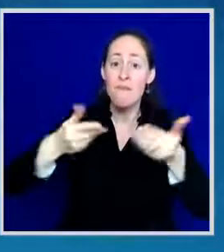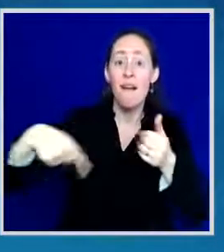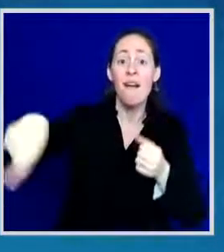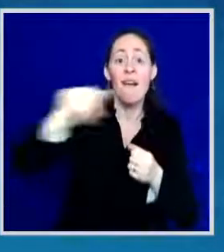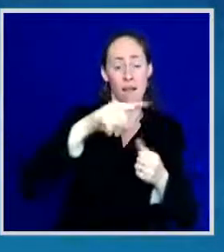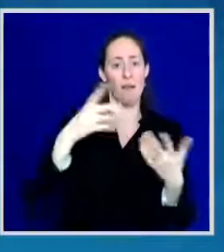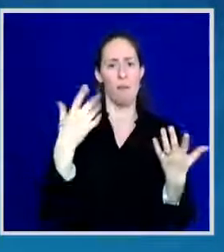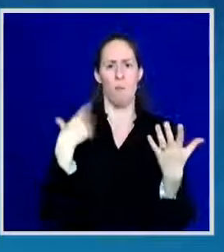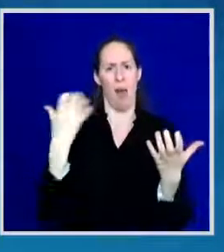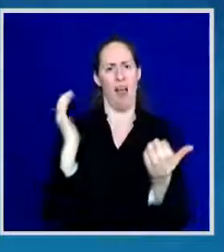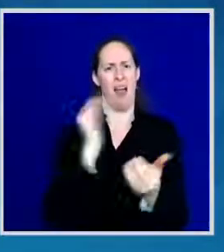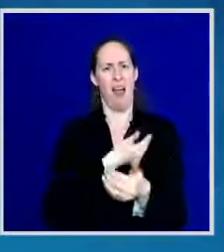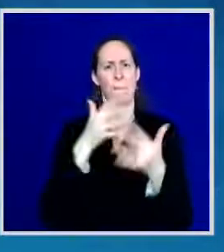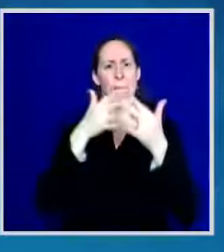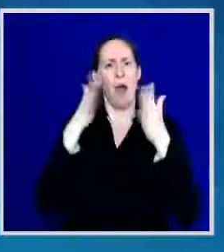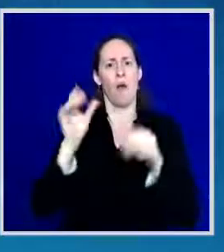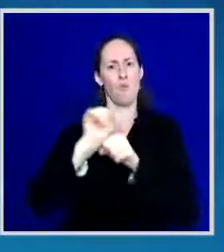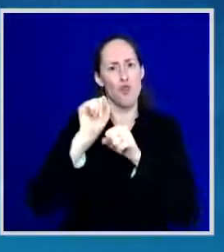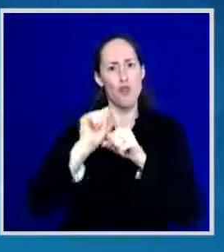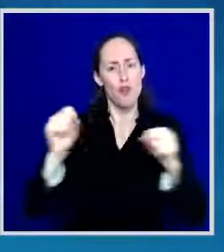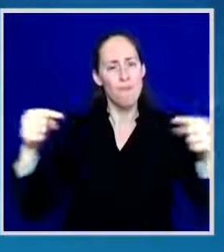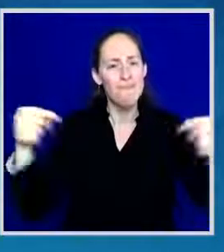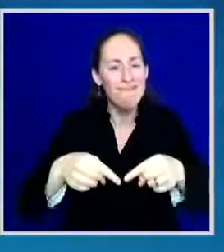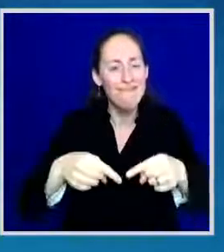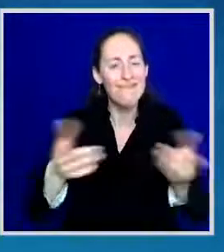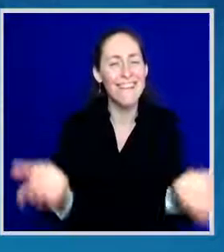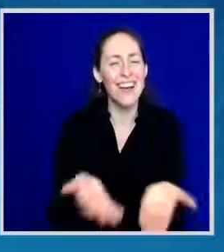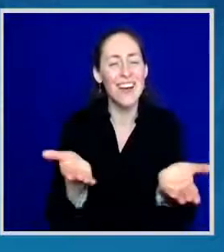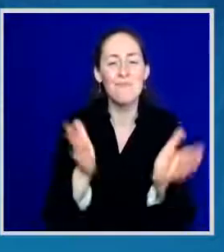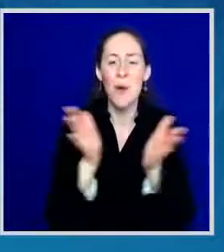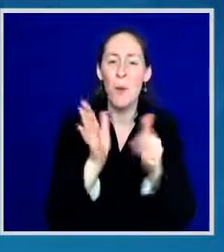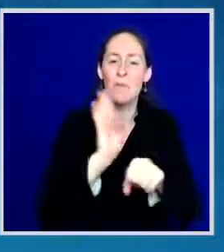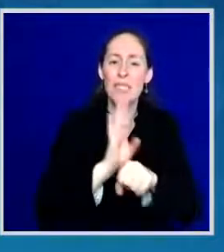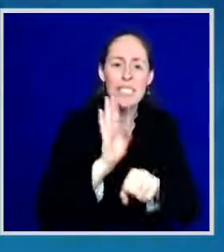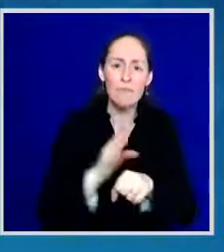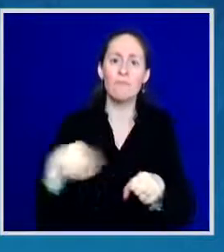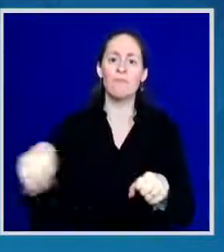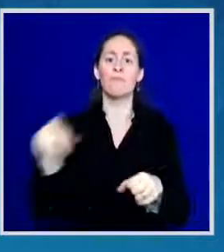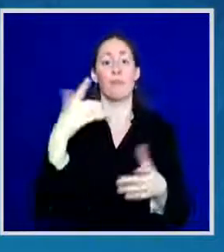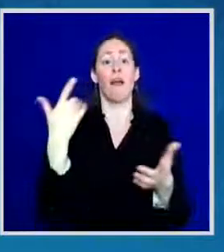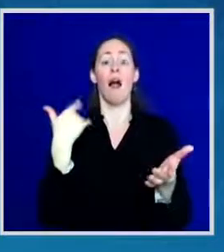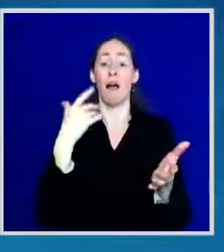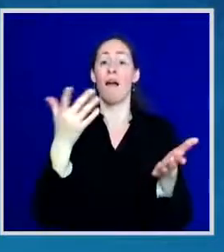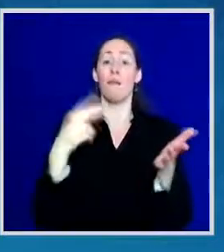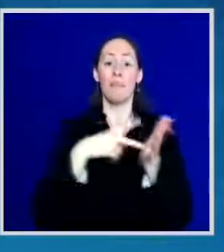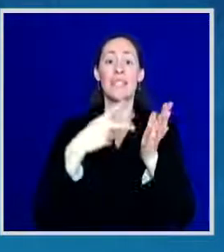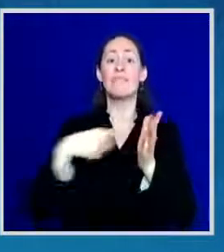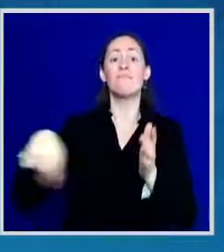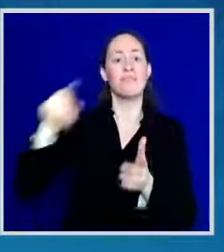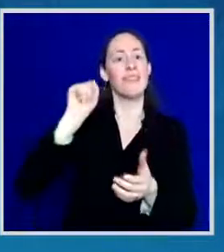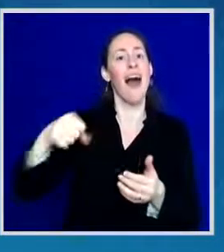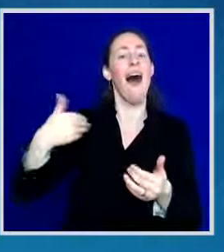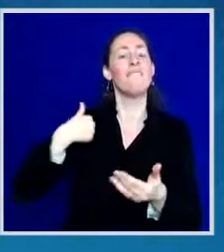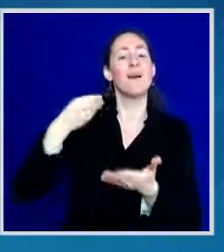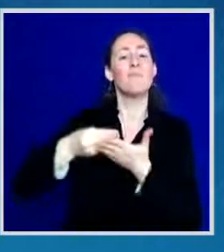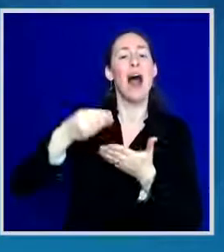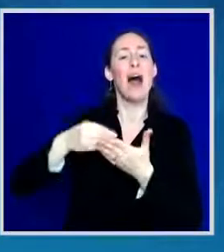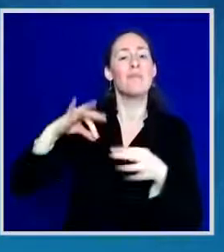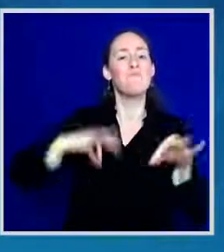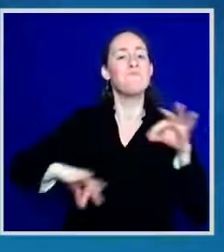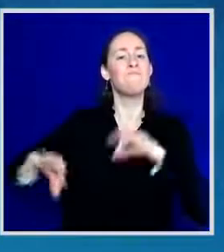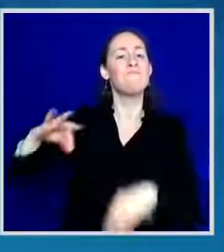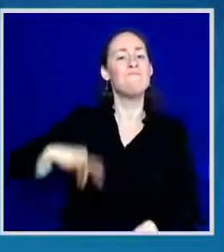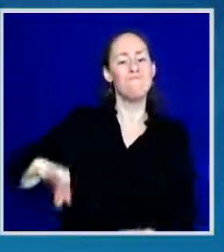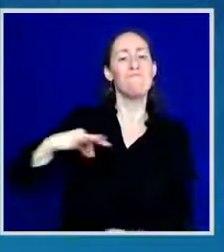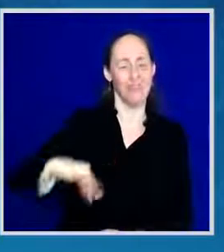small businesses and have access to capital is a big part of the work that I have been doing. I am proud to